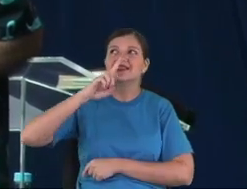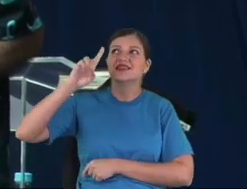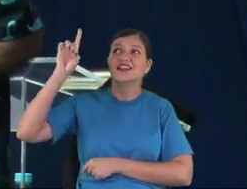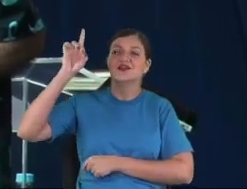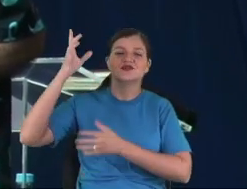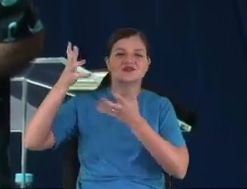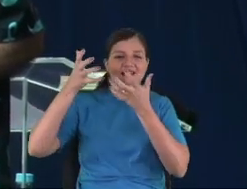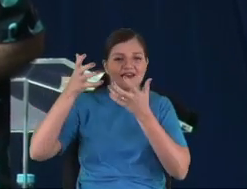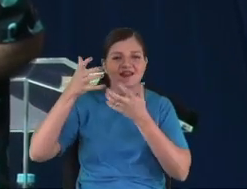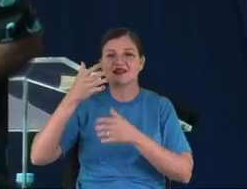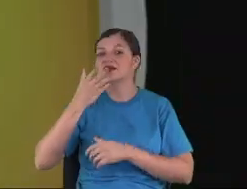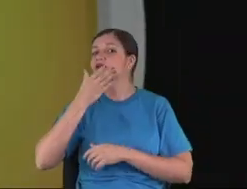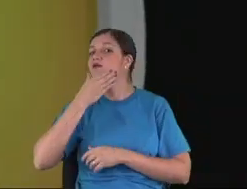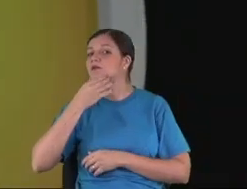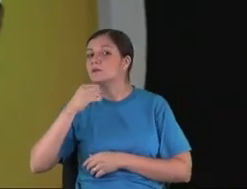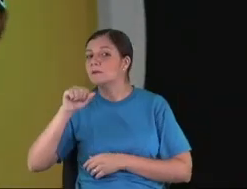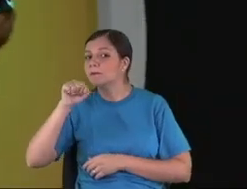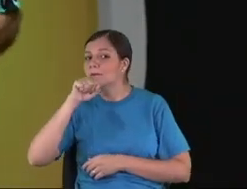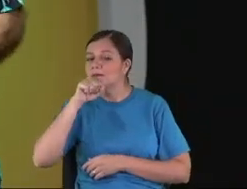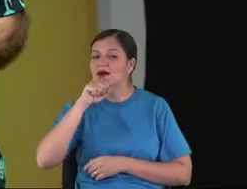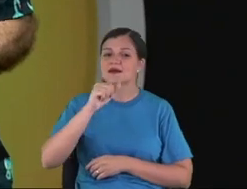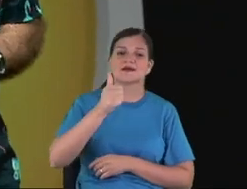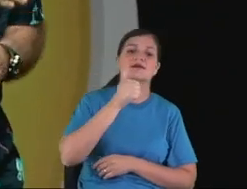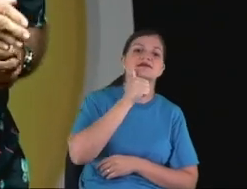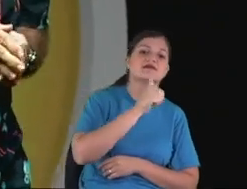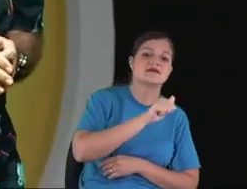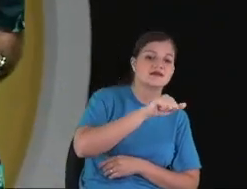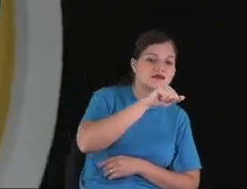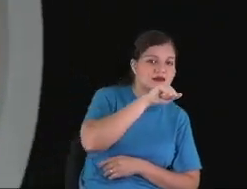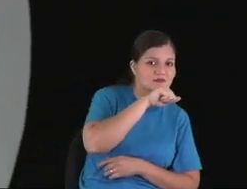But he didn't want that, the dad, the mom.